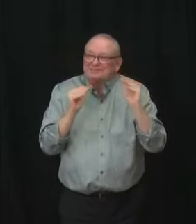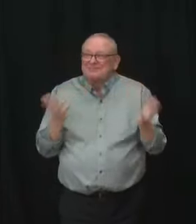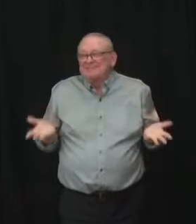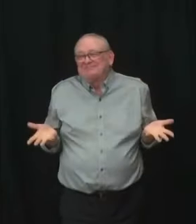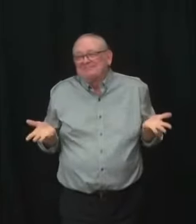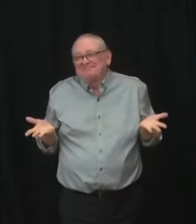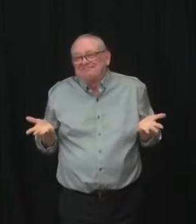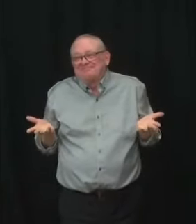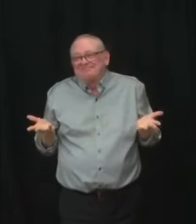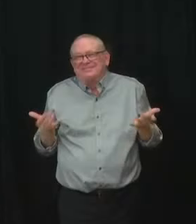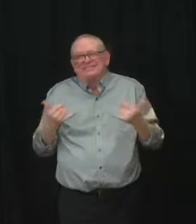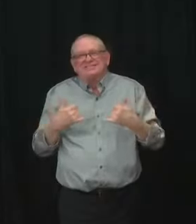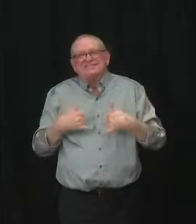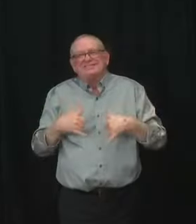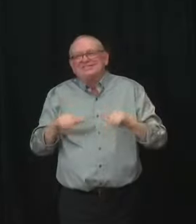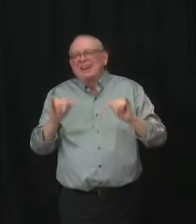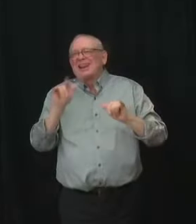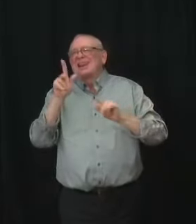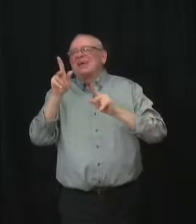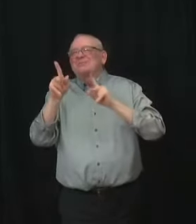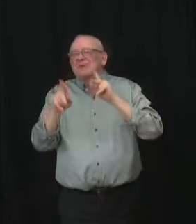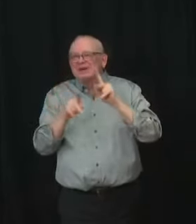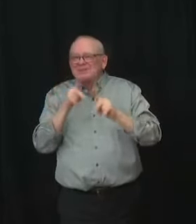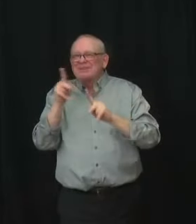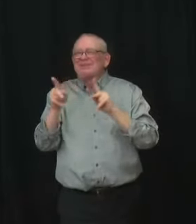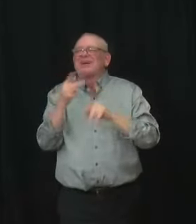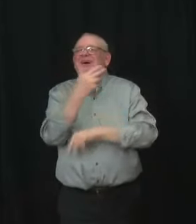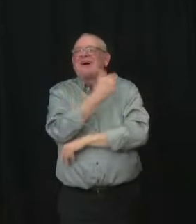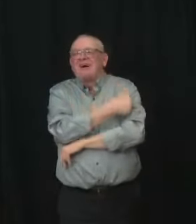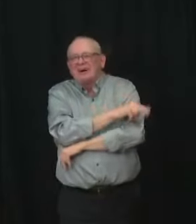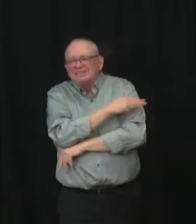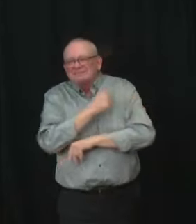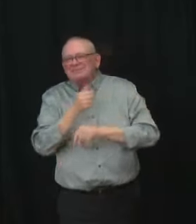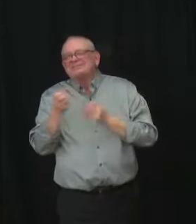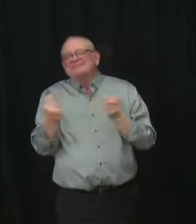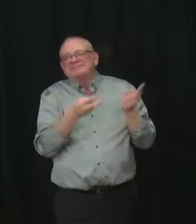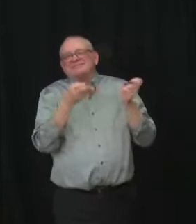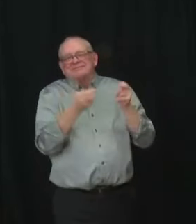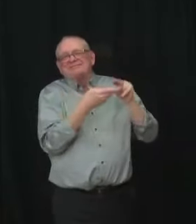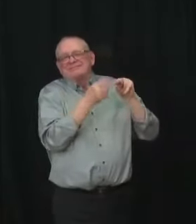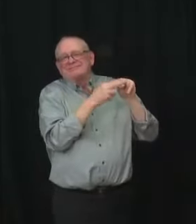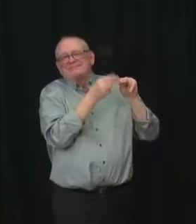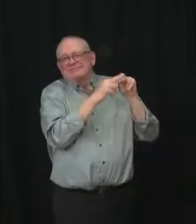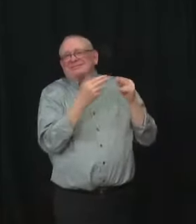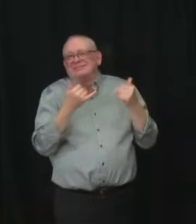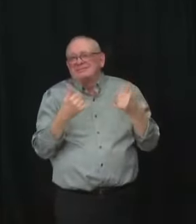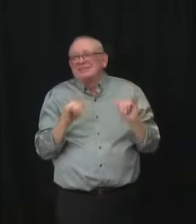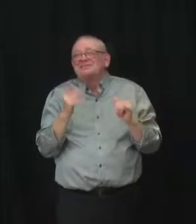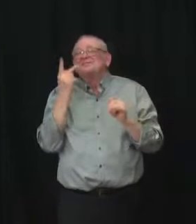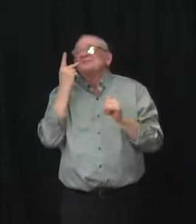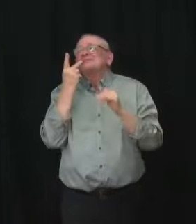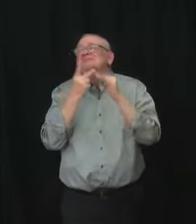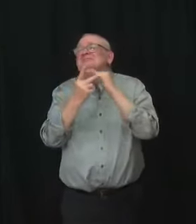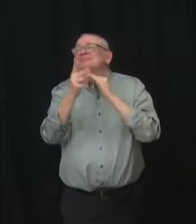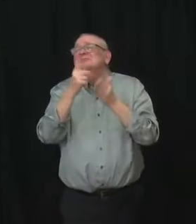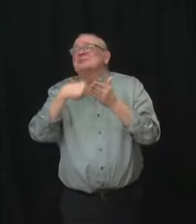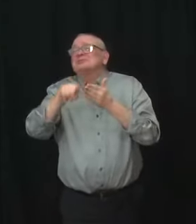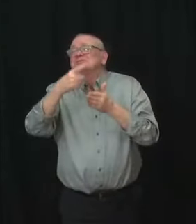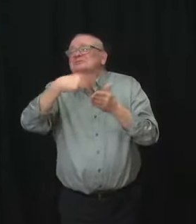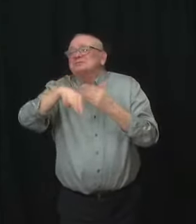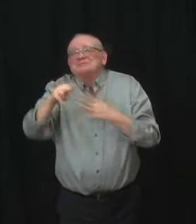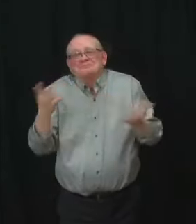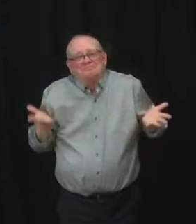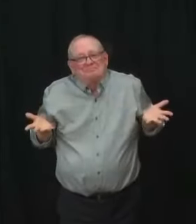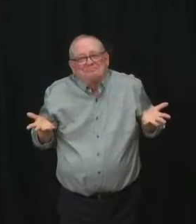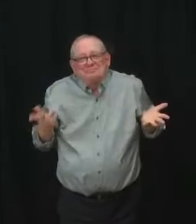are continuing to rise, um, all going well. We'll see those, you know, in the next few weeks, they'll start to come down. And, and I think the